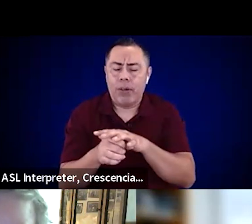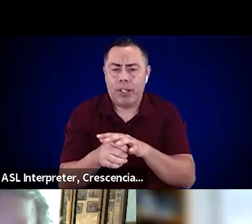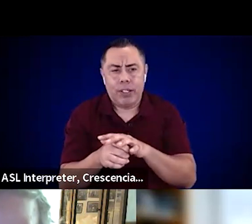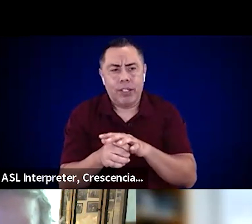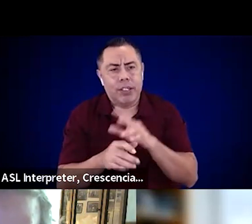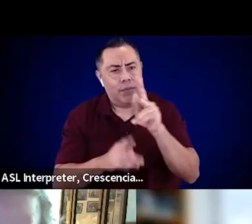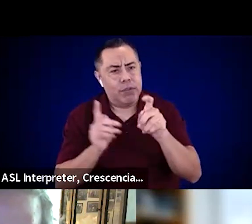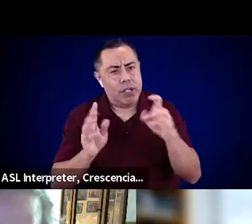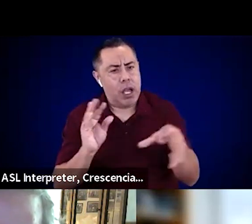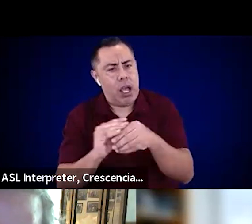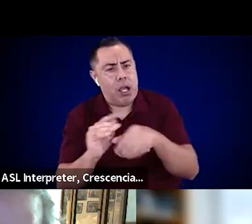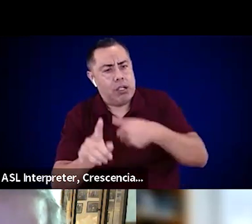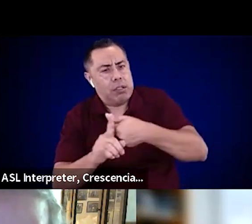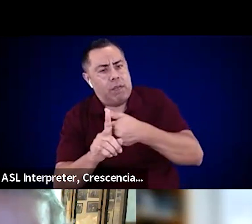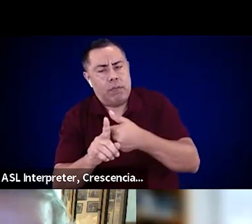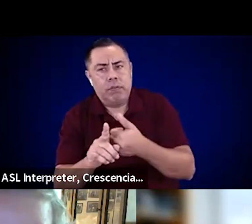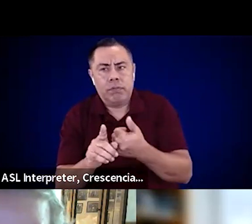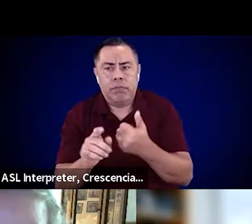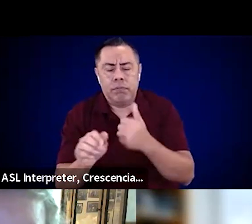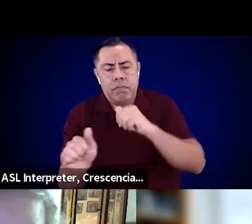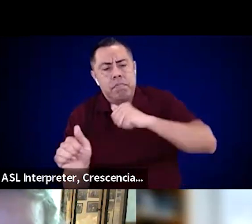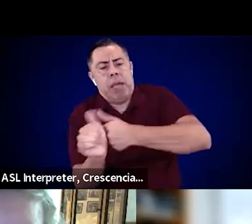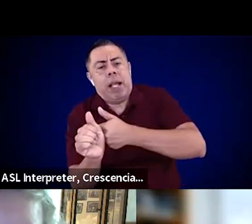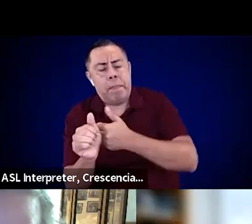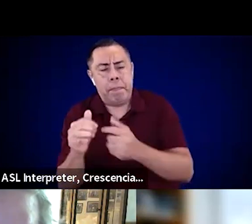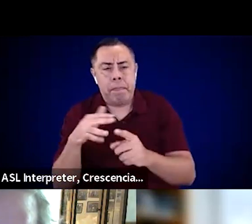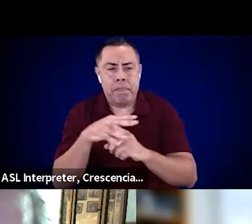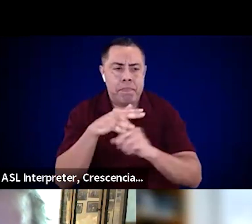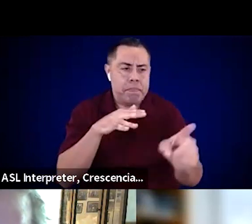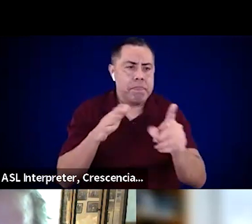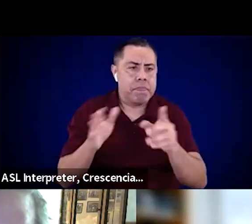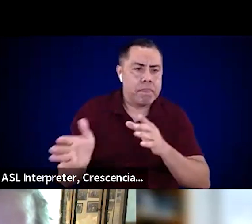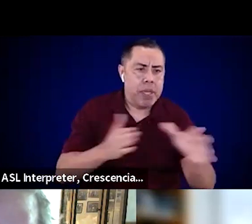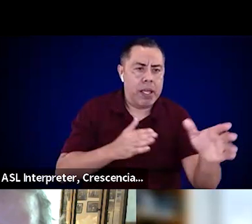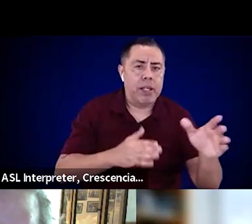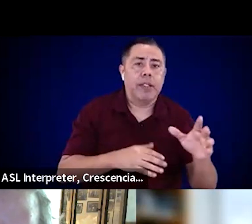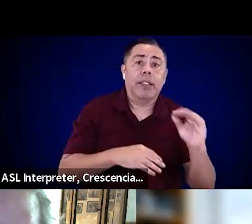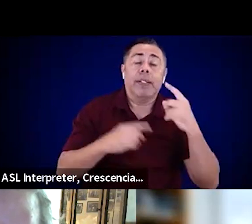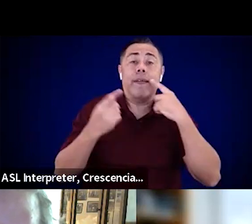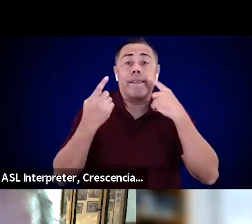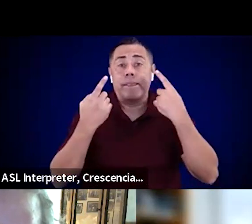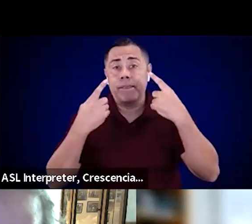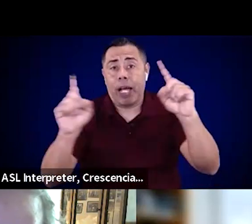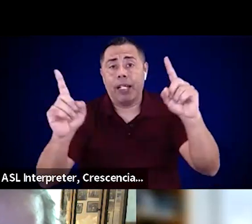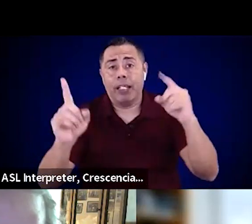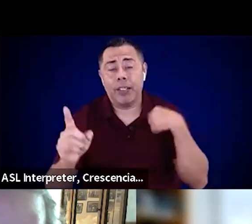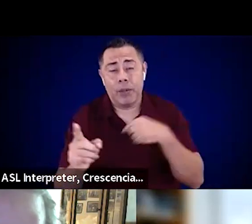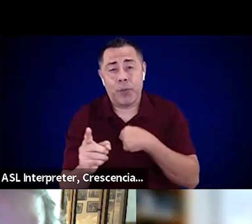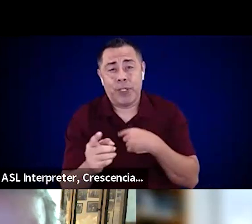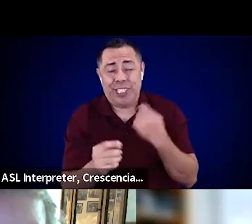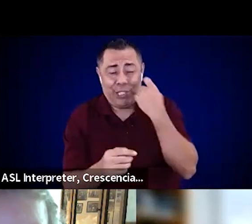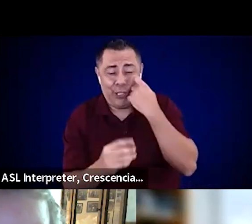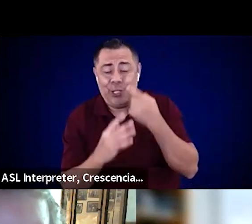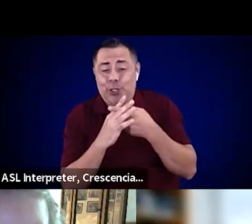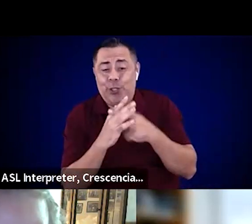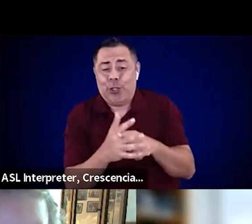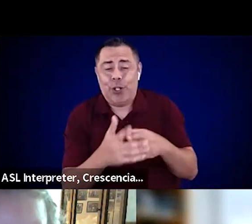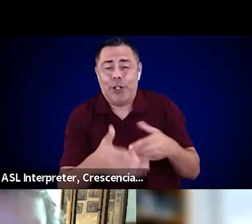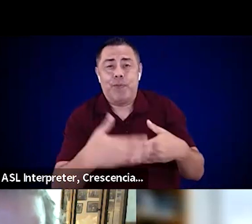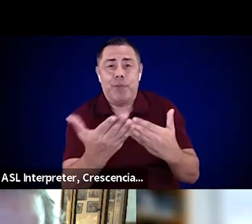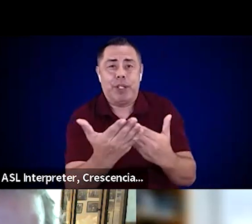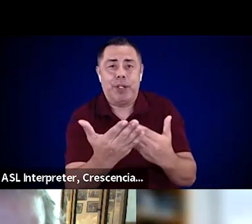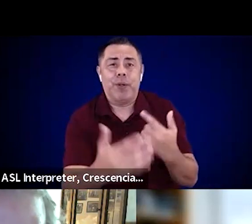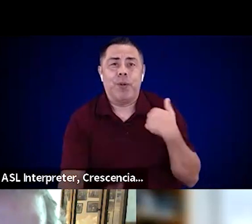uh, and finally, of course, and we've just been discussing it, we need to have more input from the access and